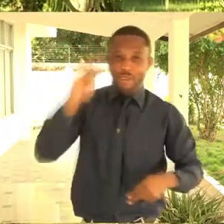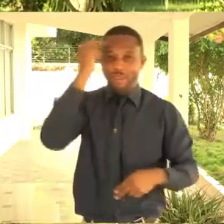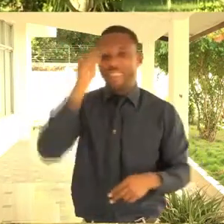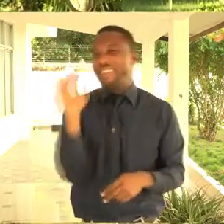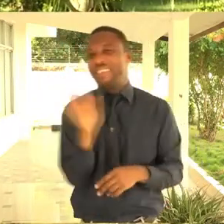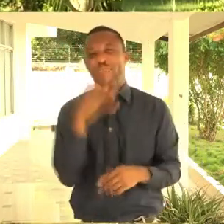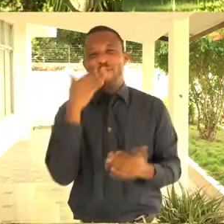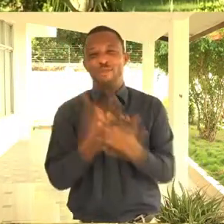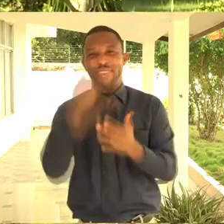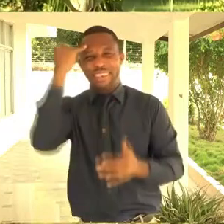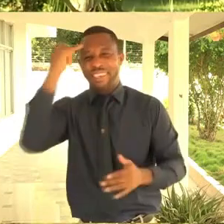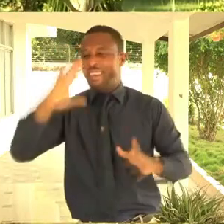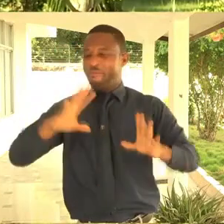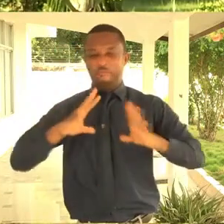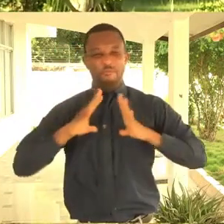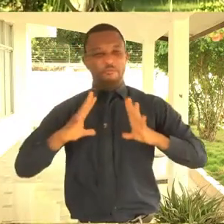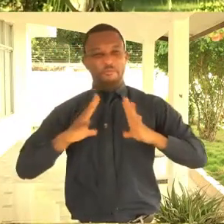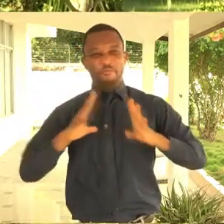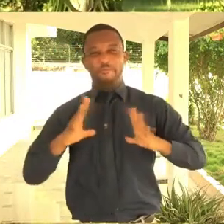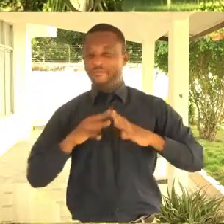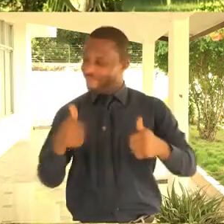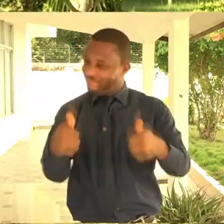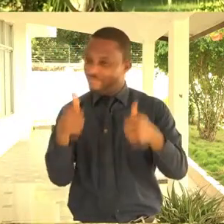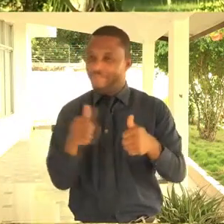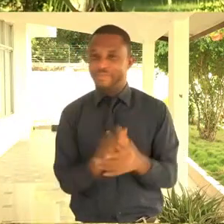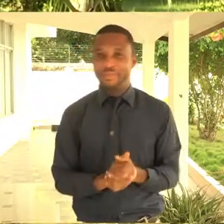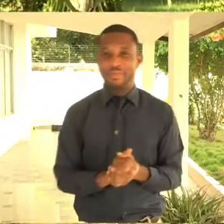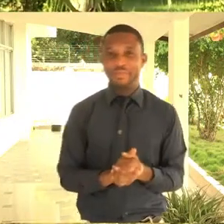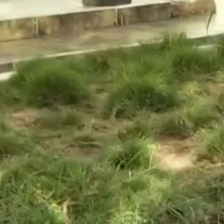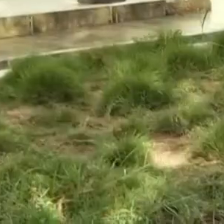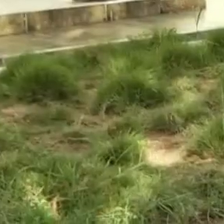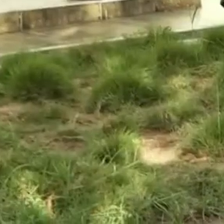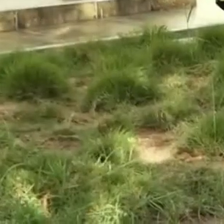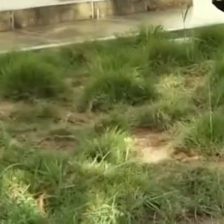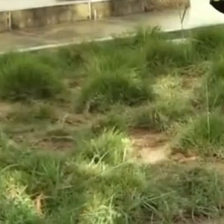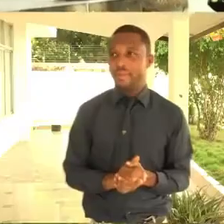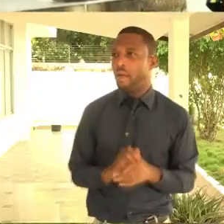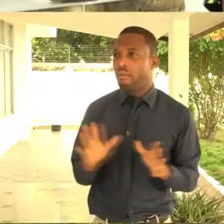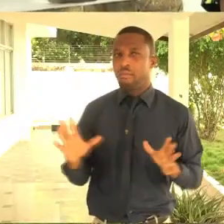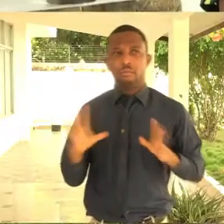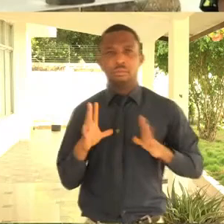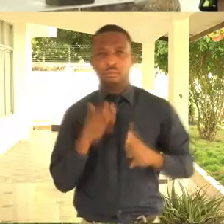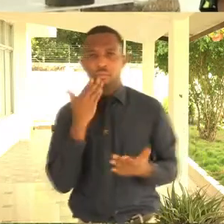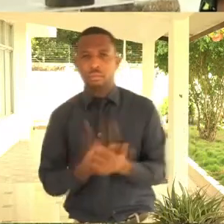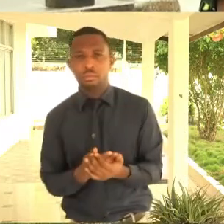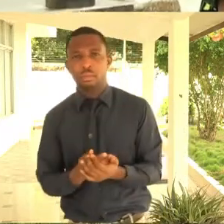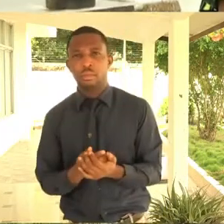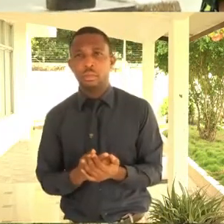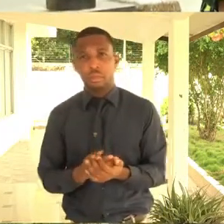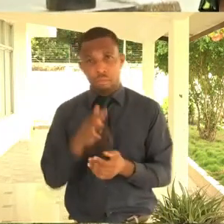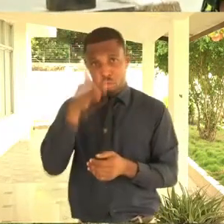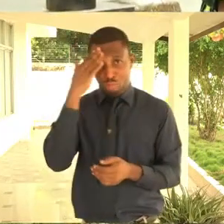the Ghana Health Service and the Ministry of Health for bringing that great idea on board. It's been great. And you know,